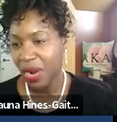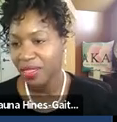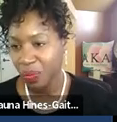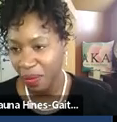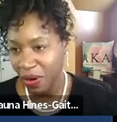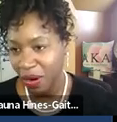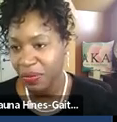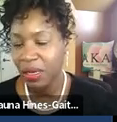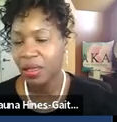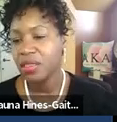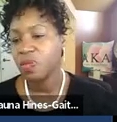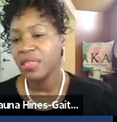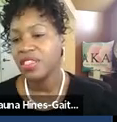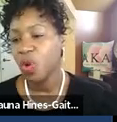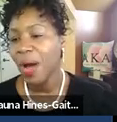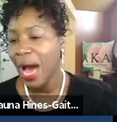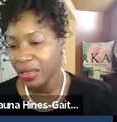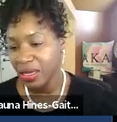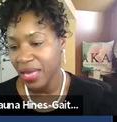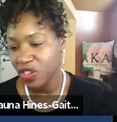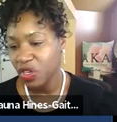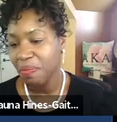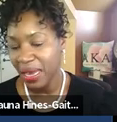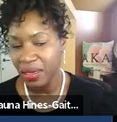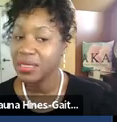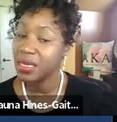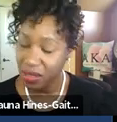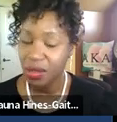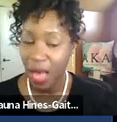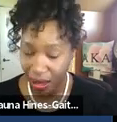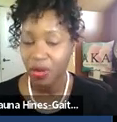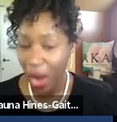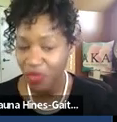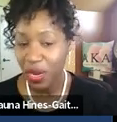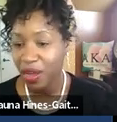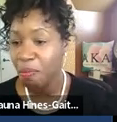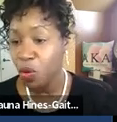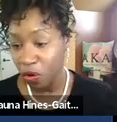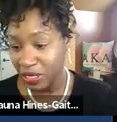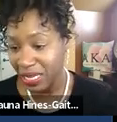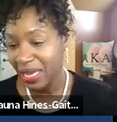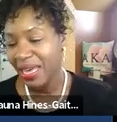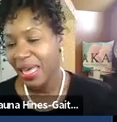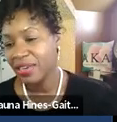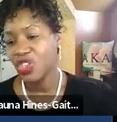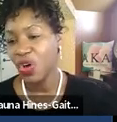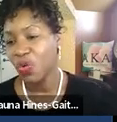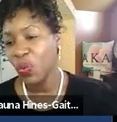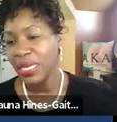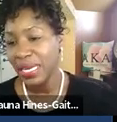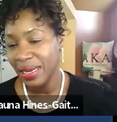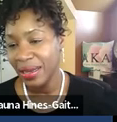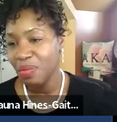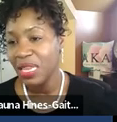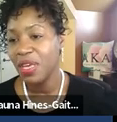They're not the webinar. The spaces where policy is actually made is, quite frankly, on boards. And so